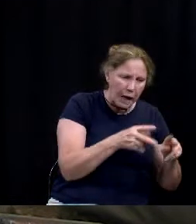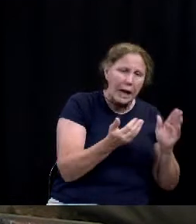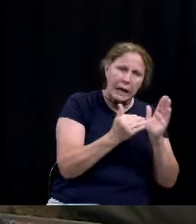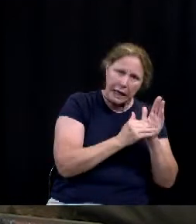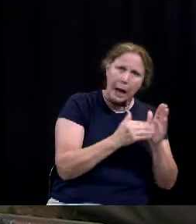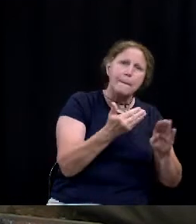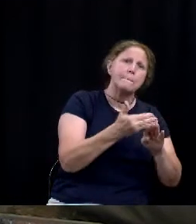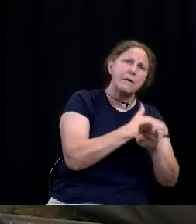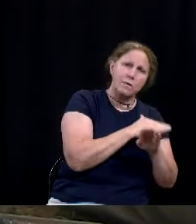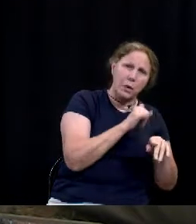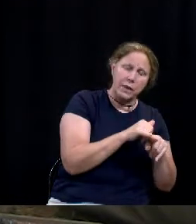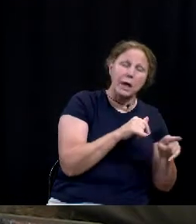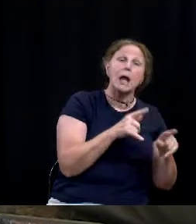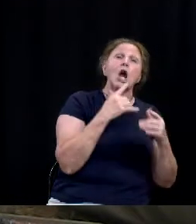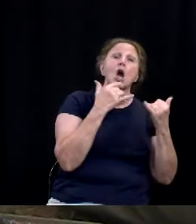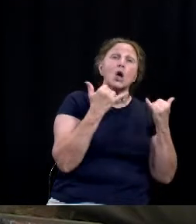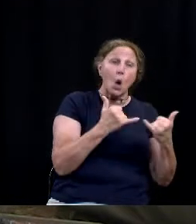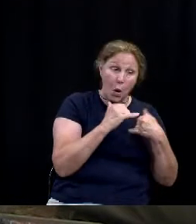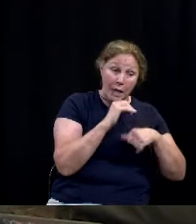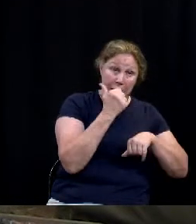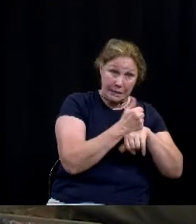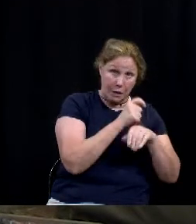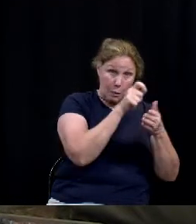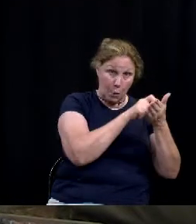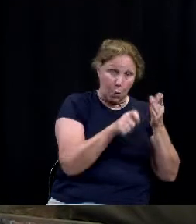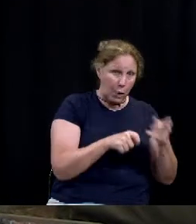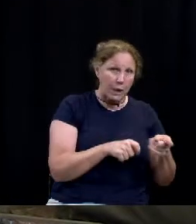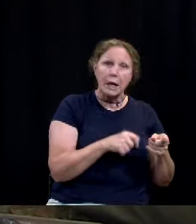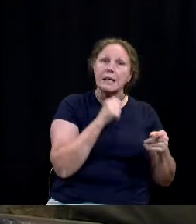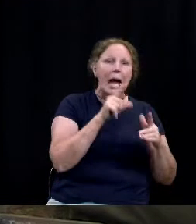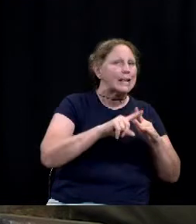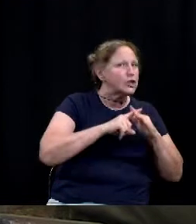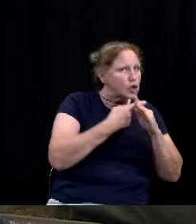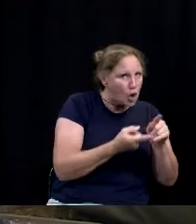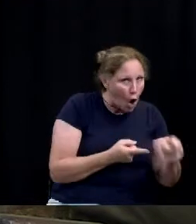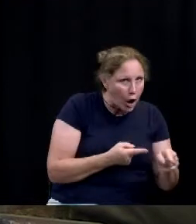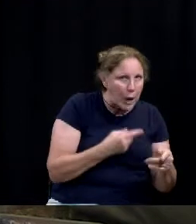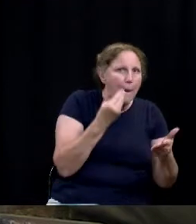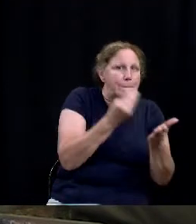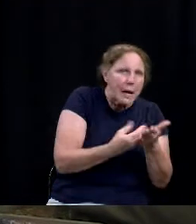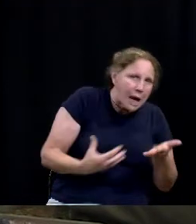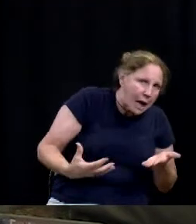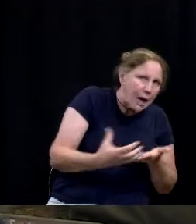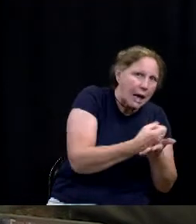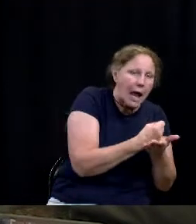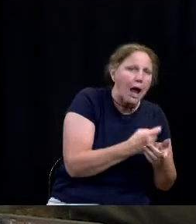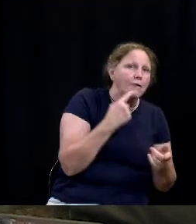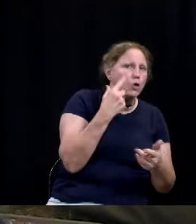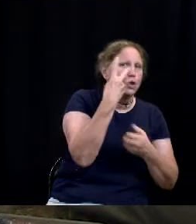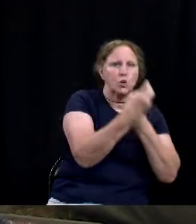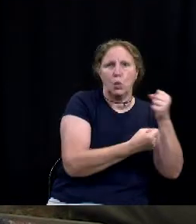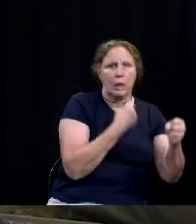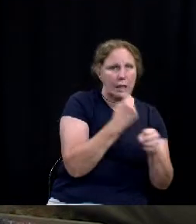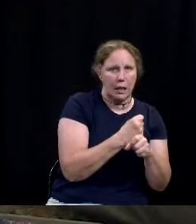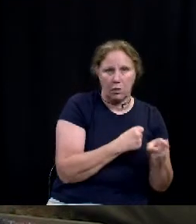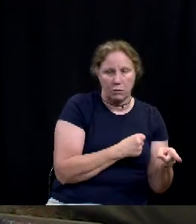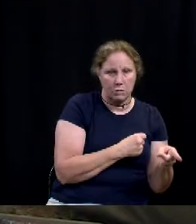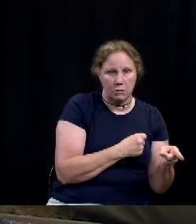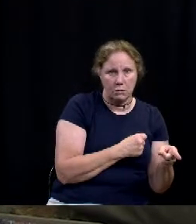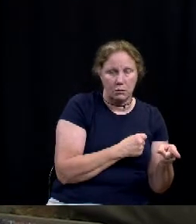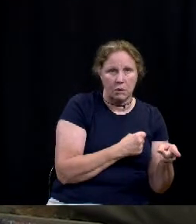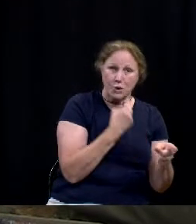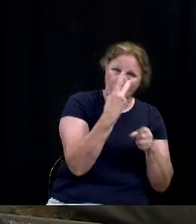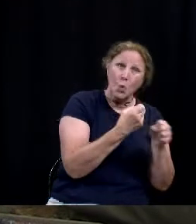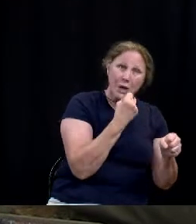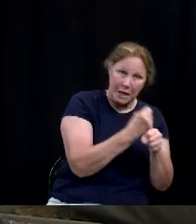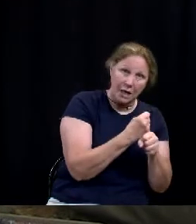The way this is currently set up, we will not even start collecting fees for about two years. So that puts us